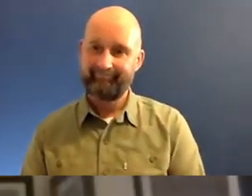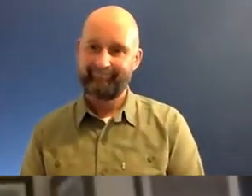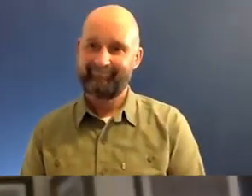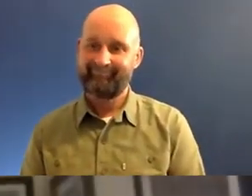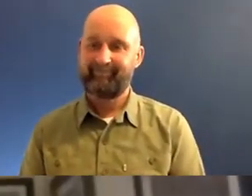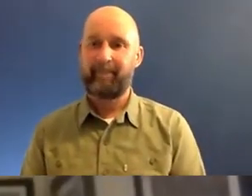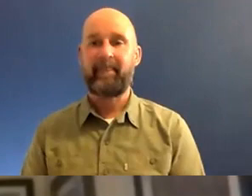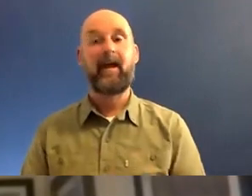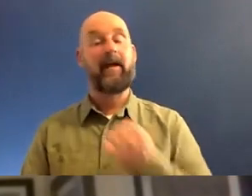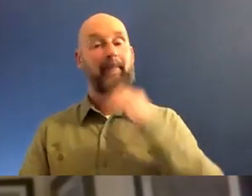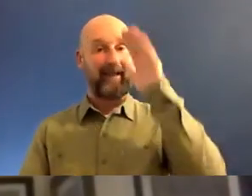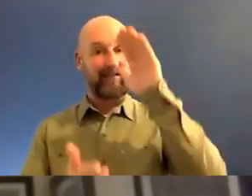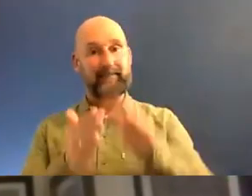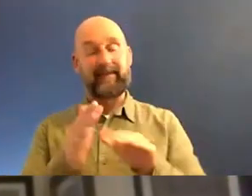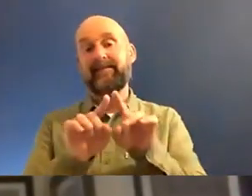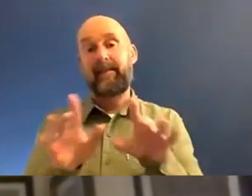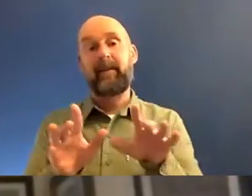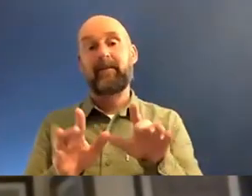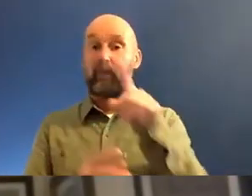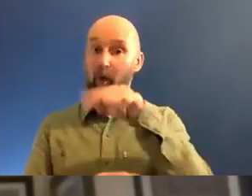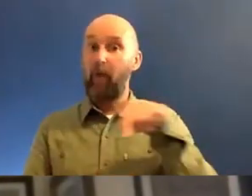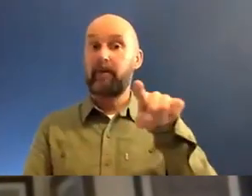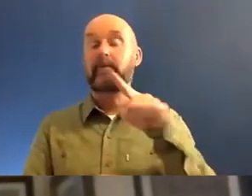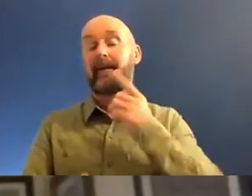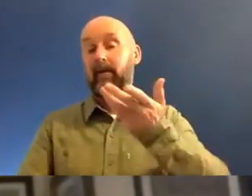My experience is very similar to what the others have said.